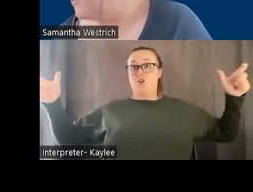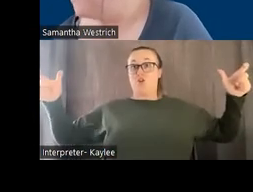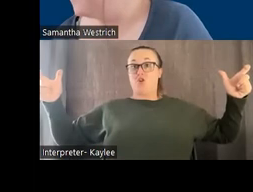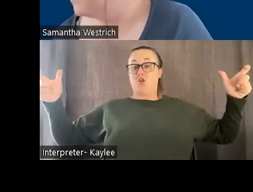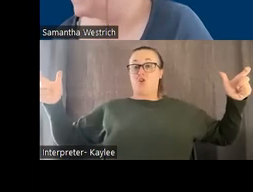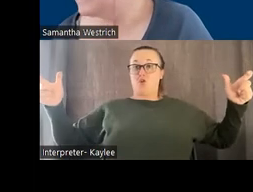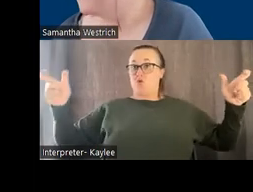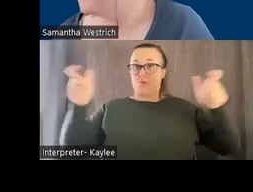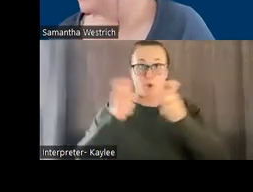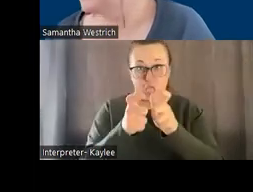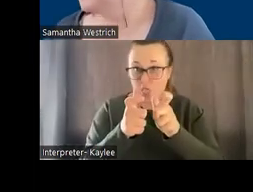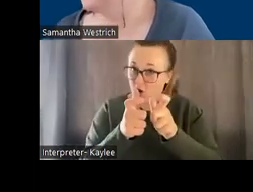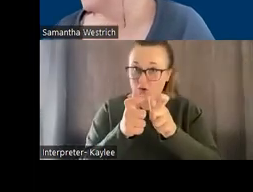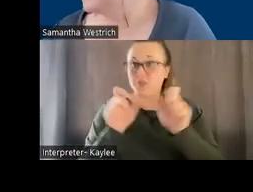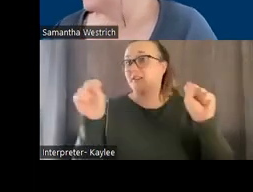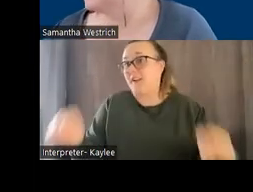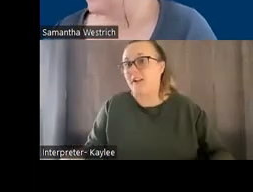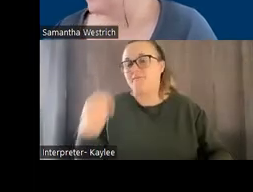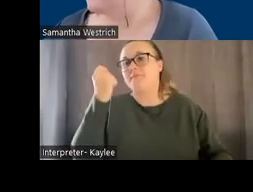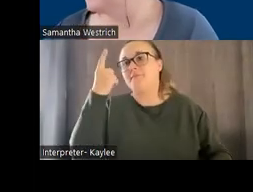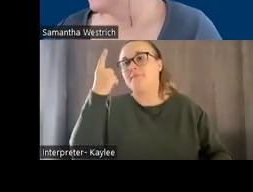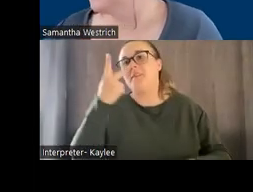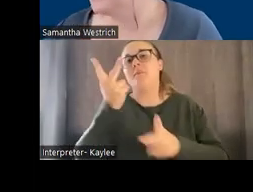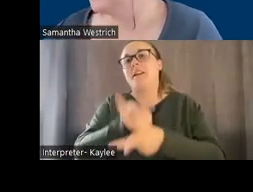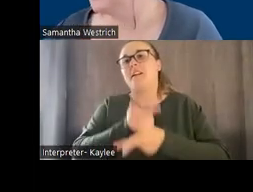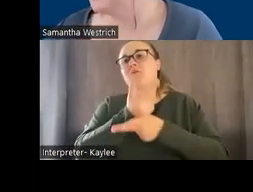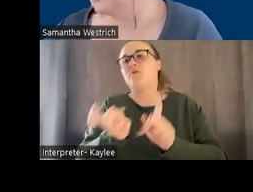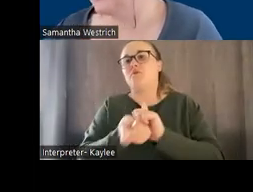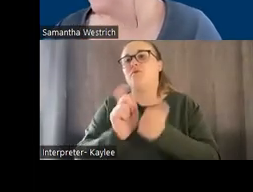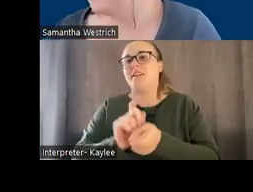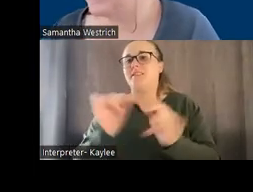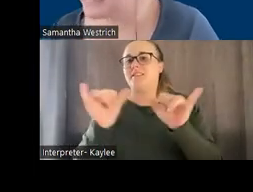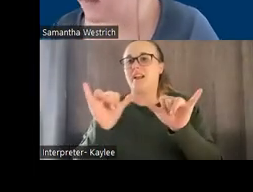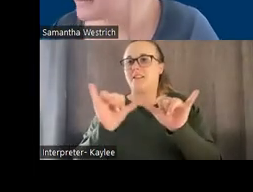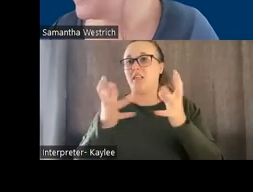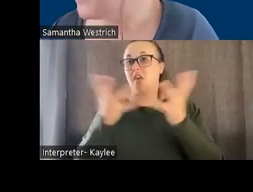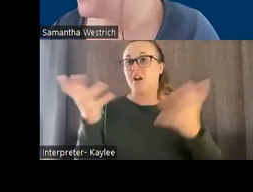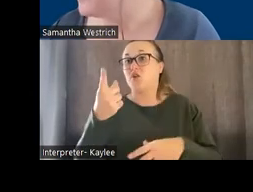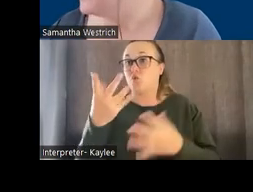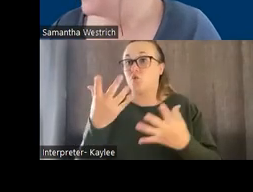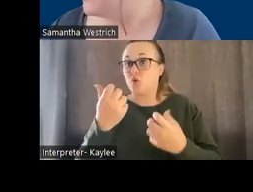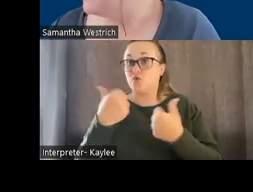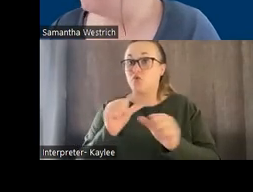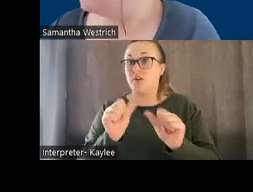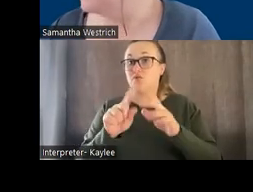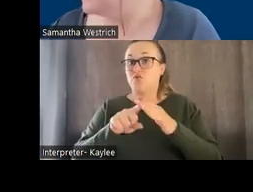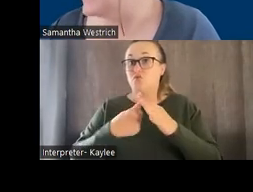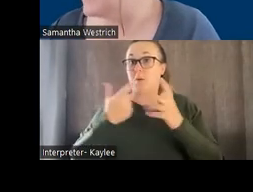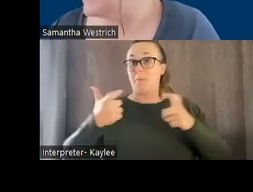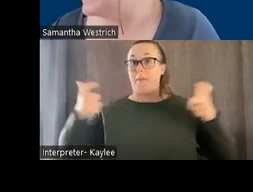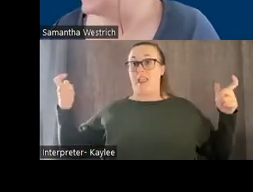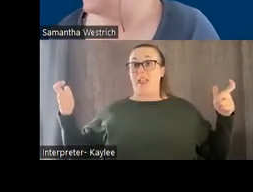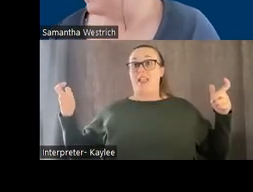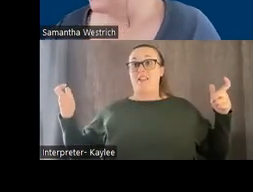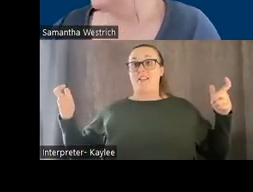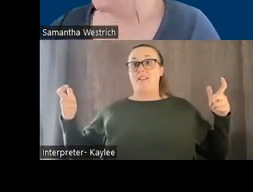Um, be careful with changing grid size a lot. We always want to try to just start as big as possible. Um, and